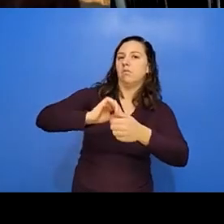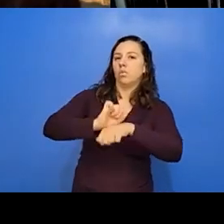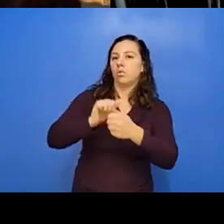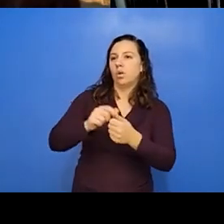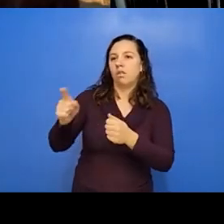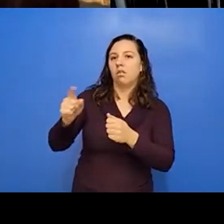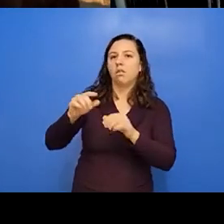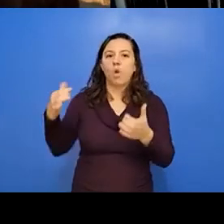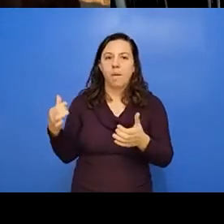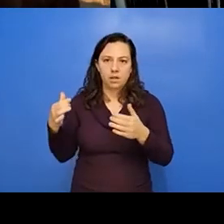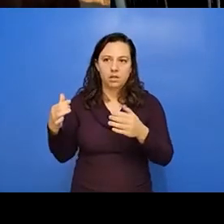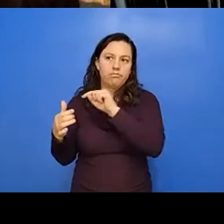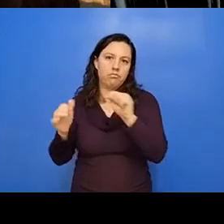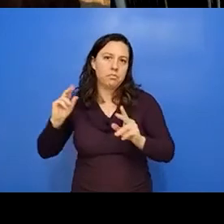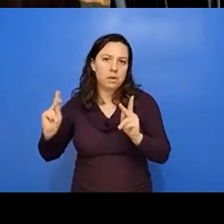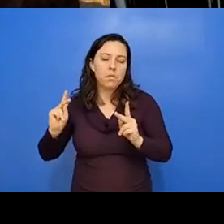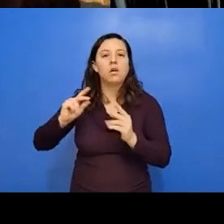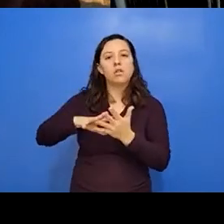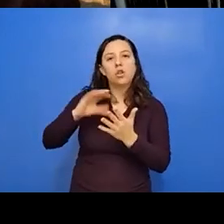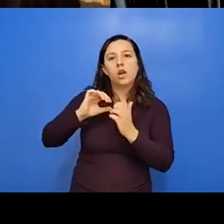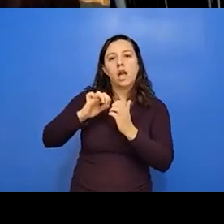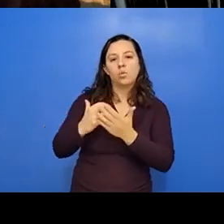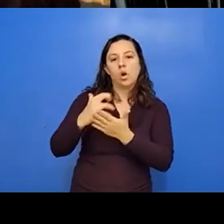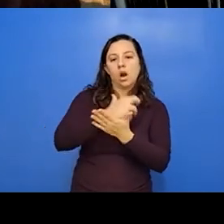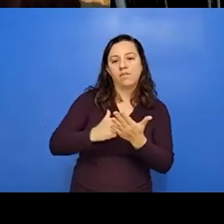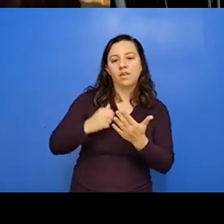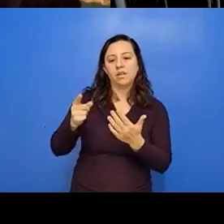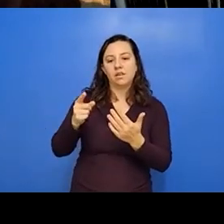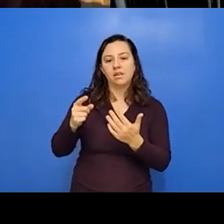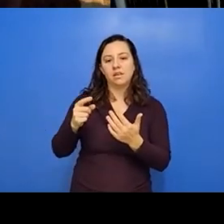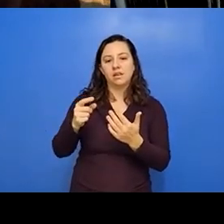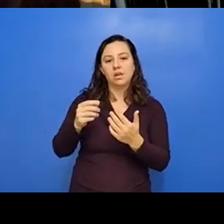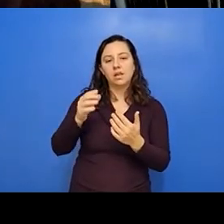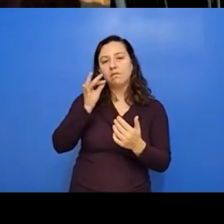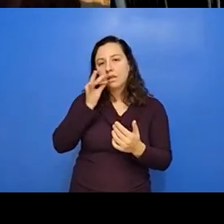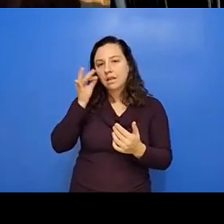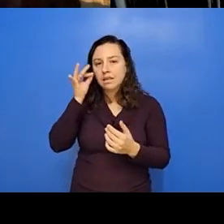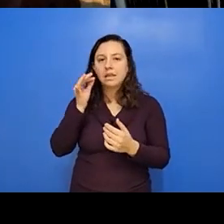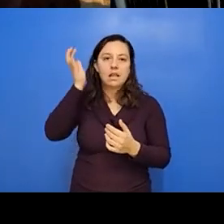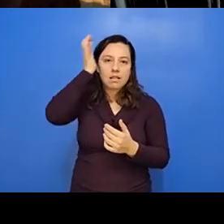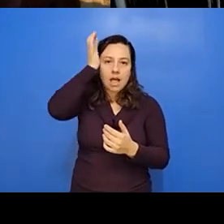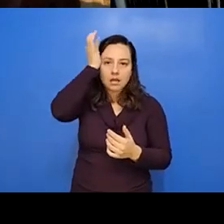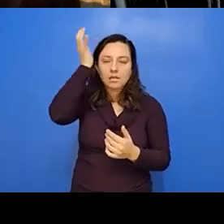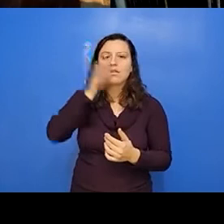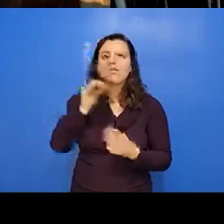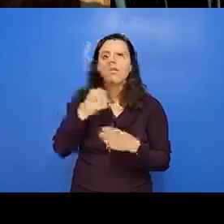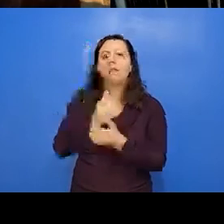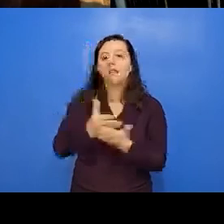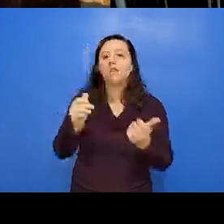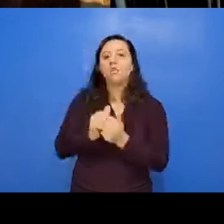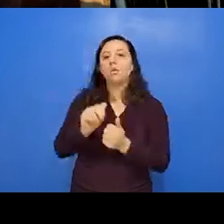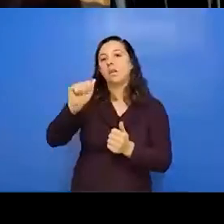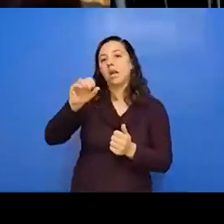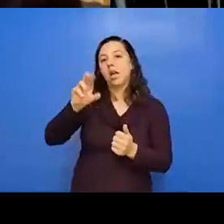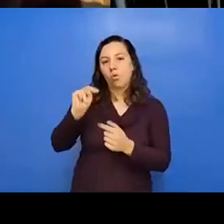of learning how to harvest Indian lettuce and learning how to make things with our acorn flour.